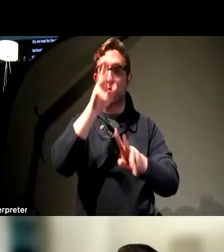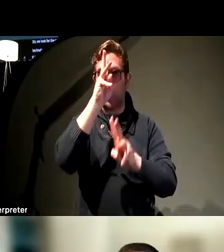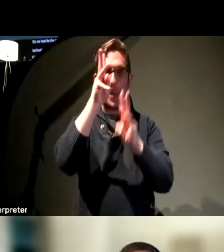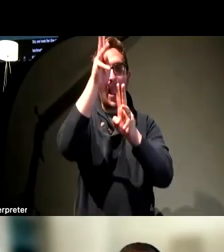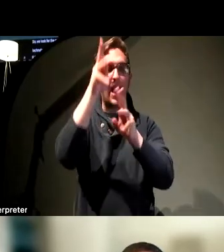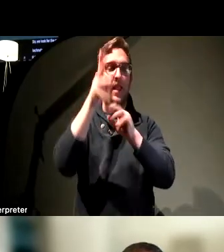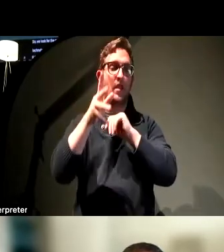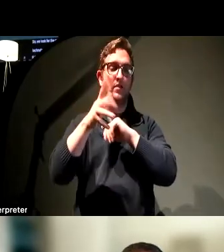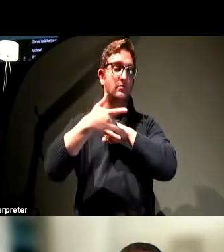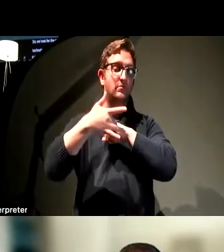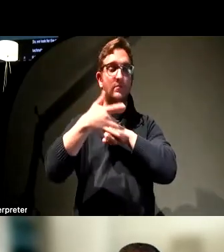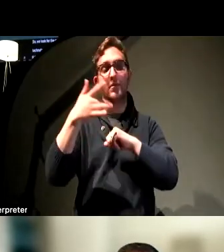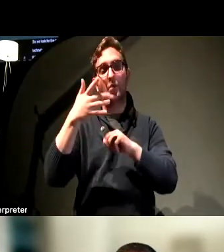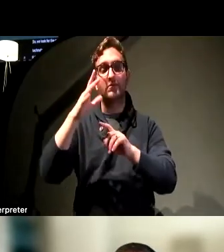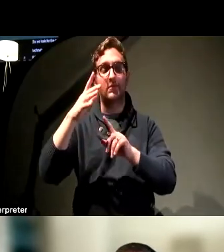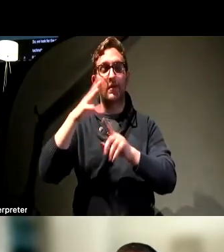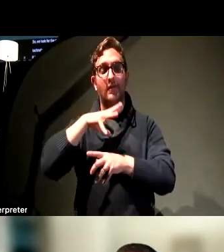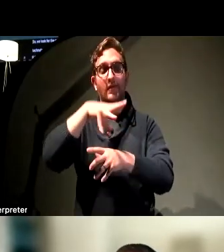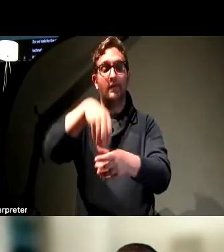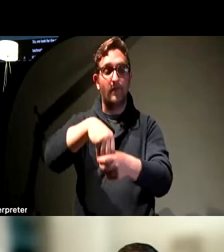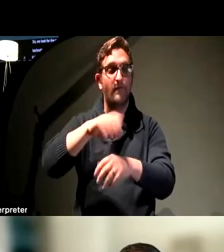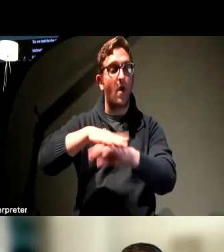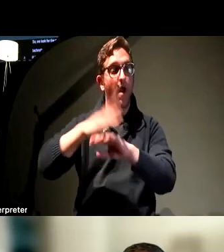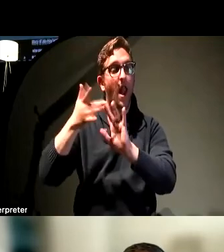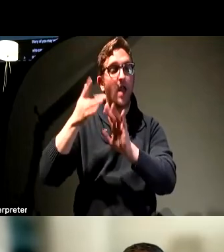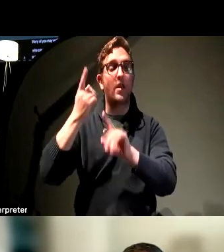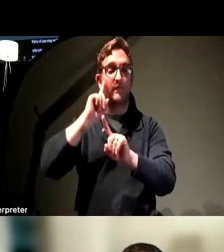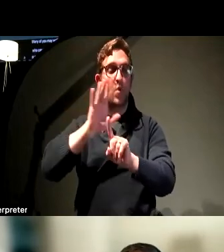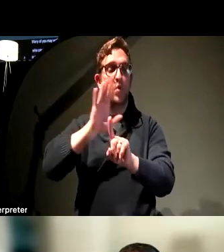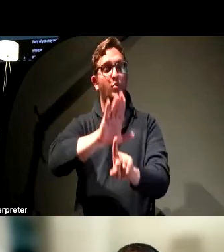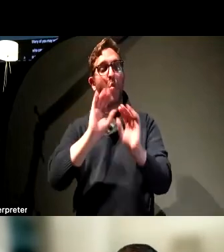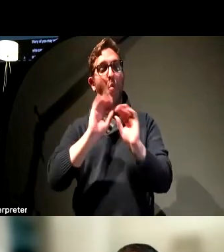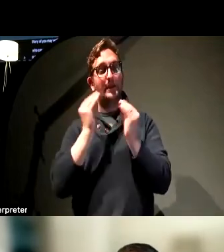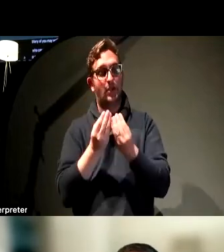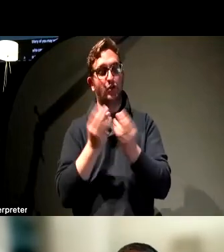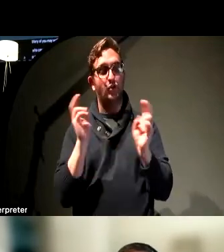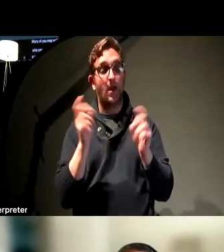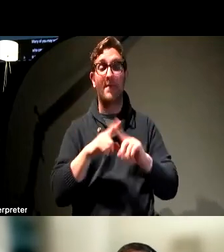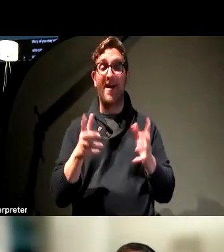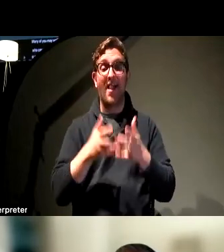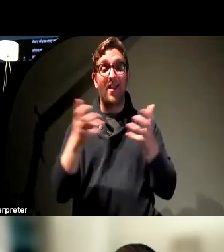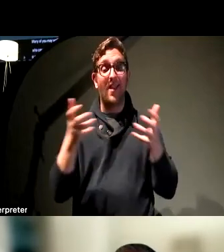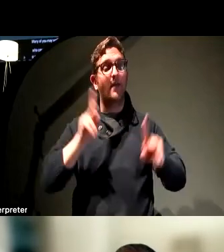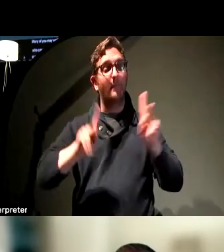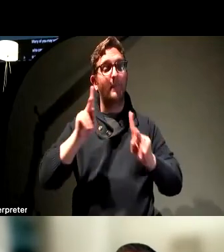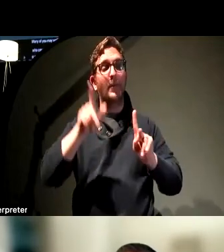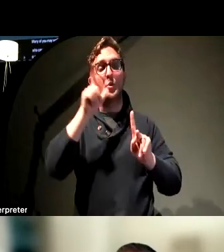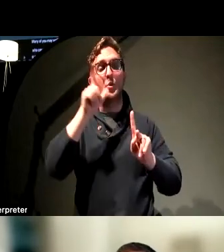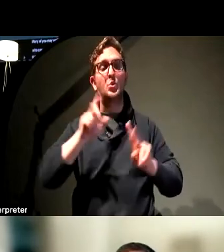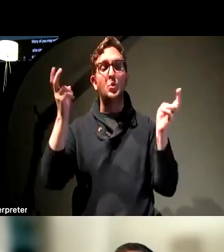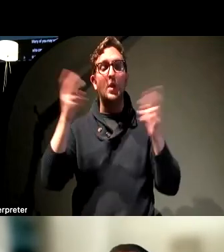contributes to the digital space for your organization. Then you have a lot of folks that influence those